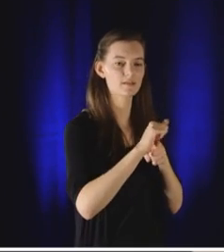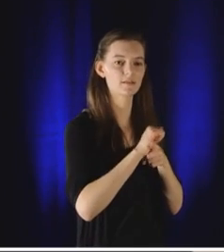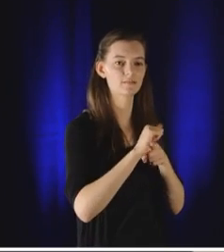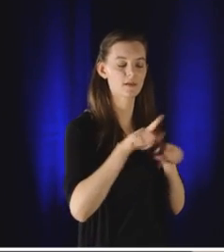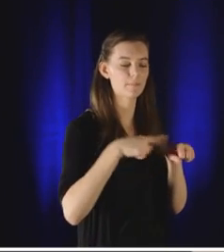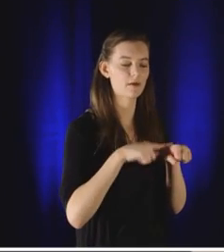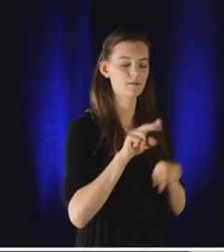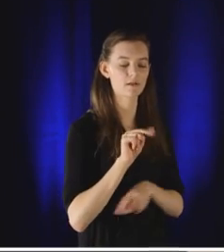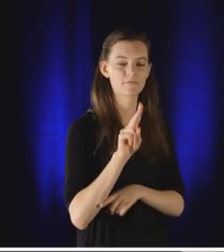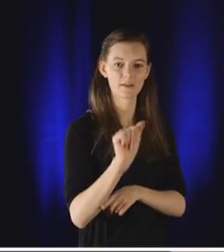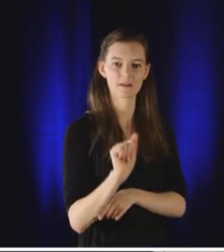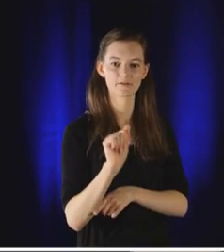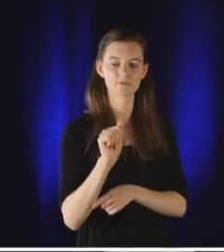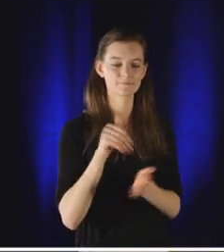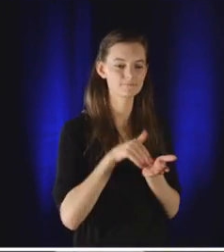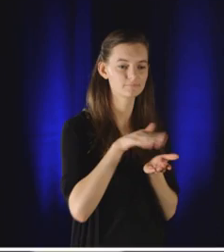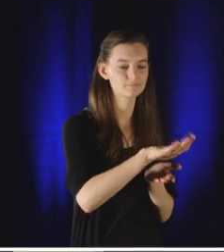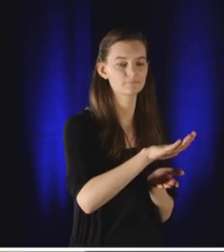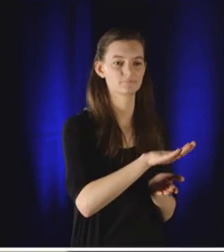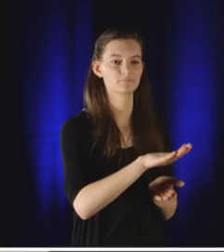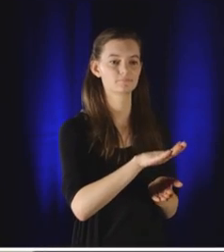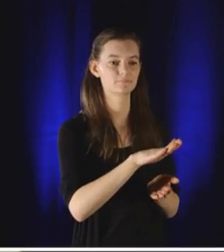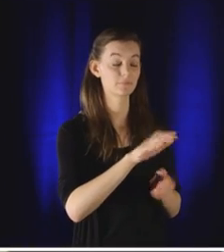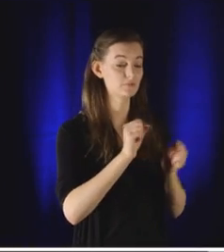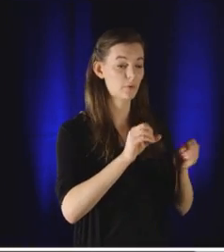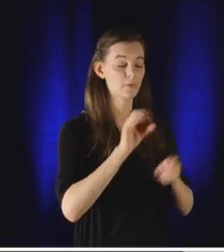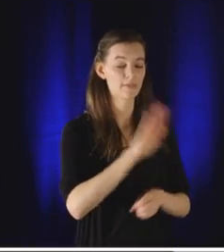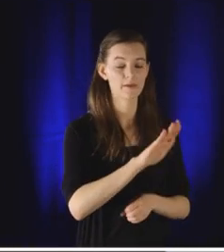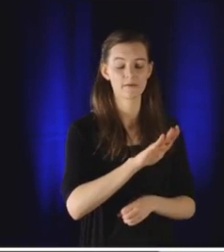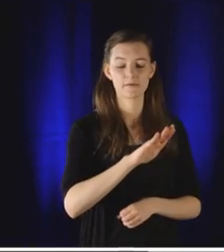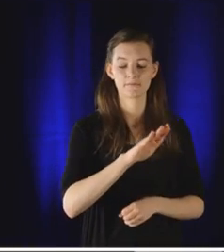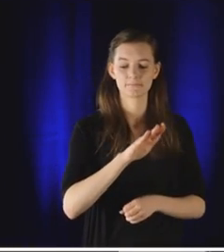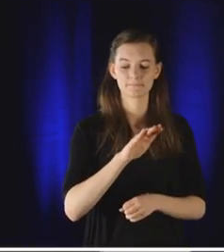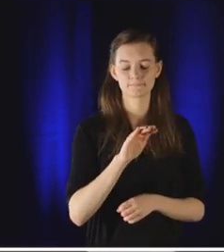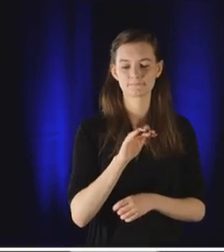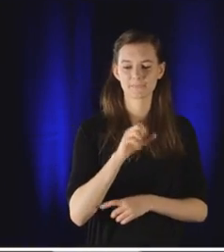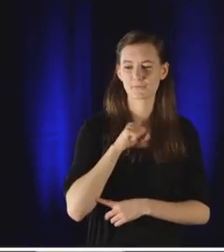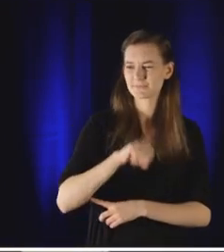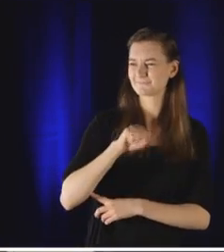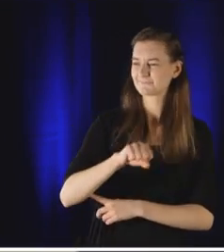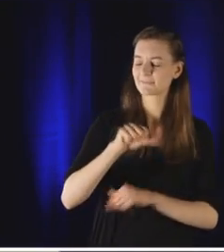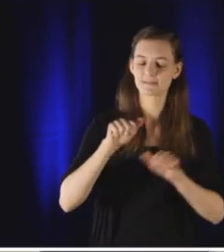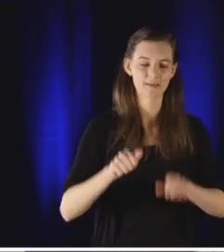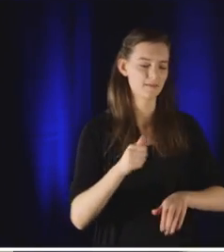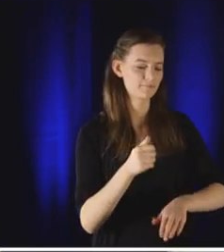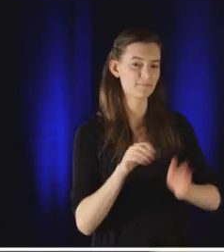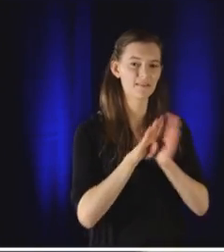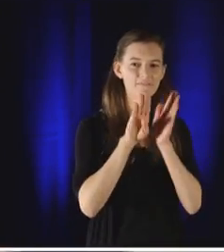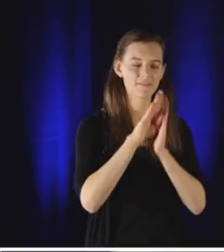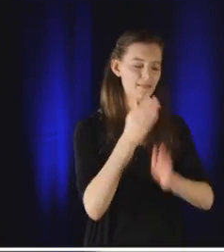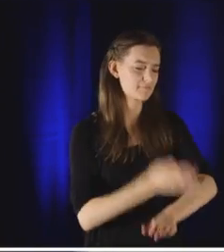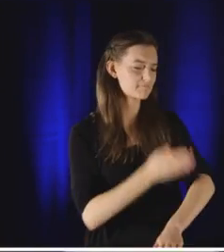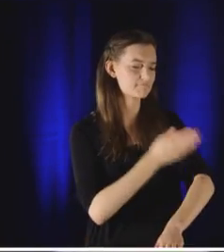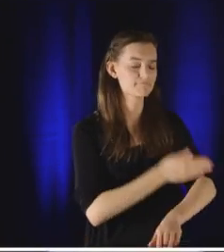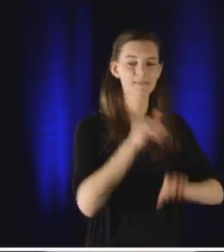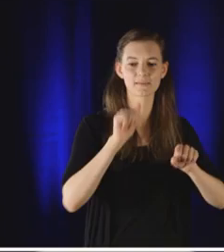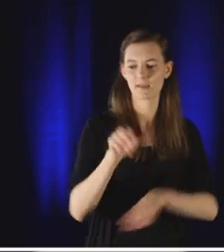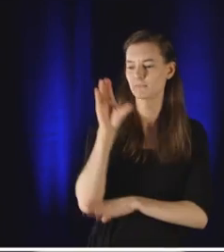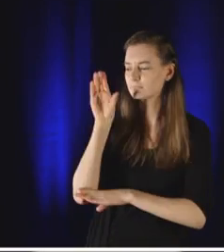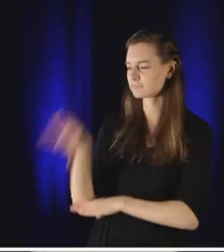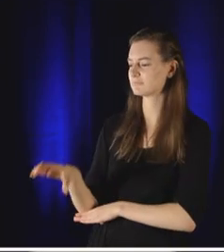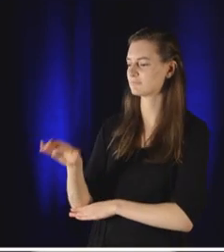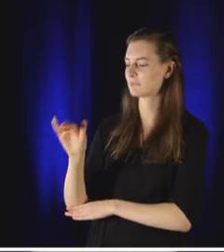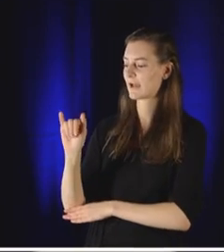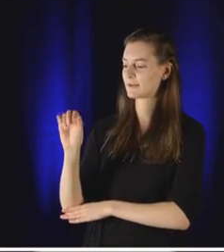training in nonviolent action so that they can take their isolated acts of resistance and grow them to a scale that would defeat